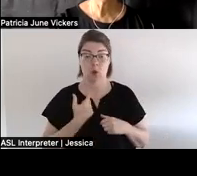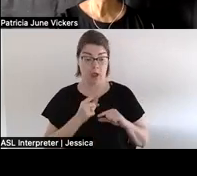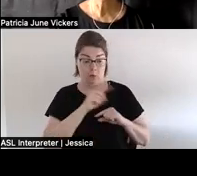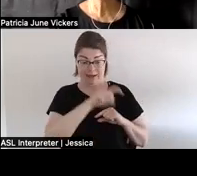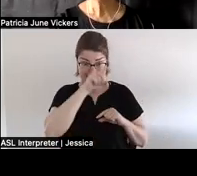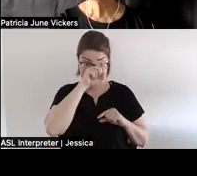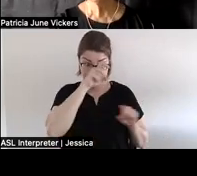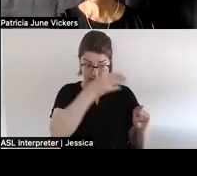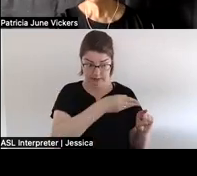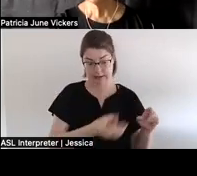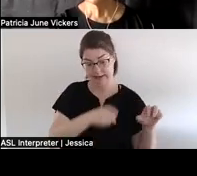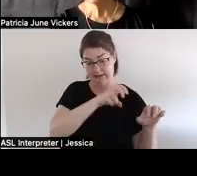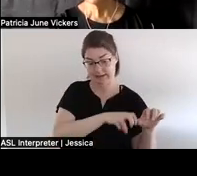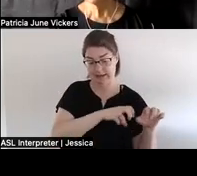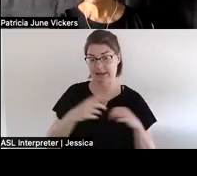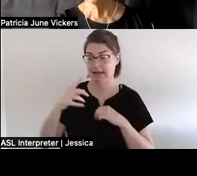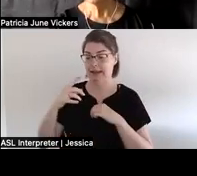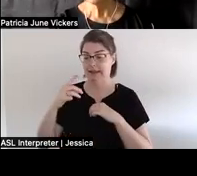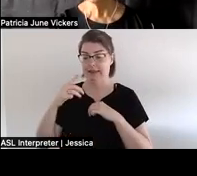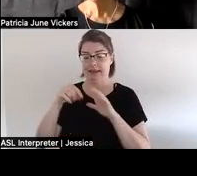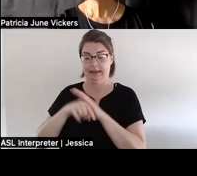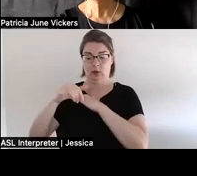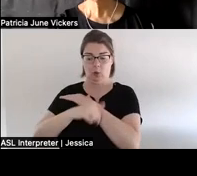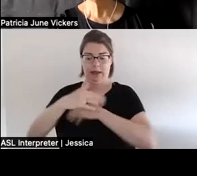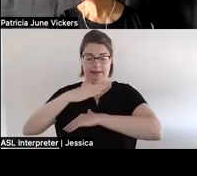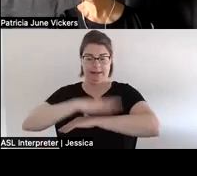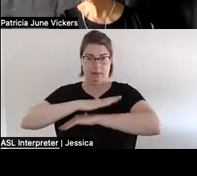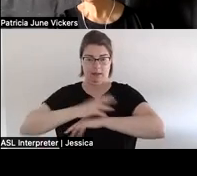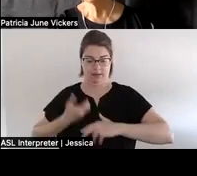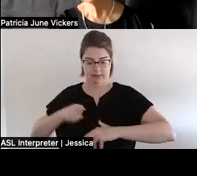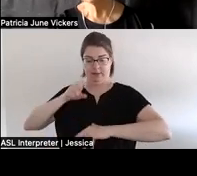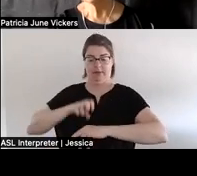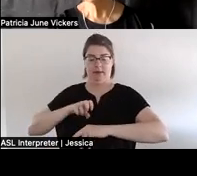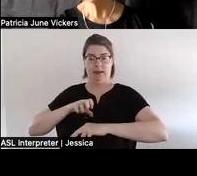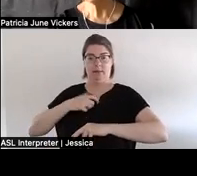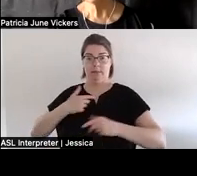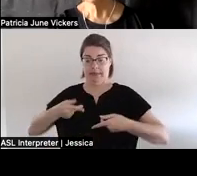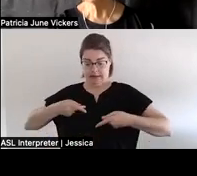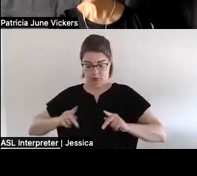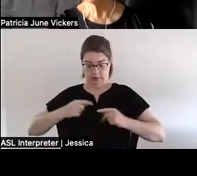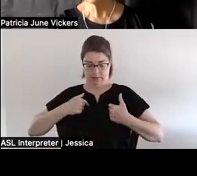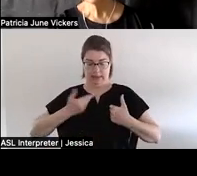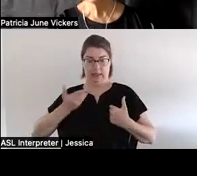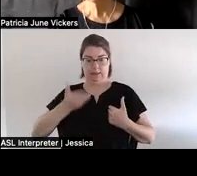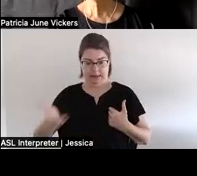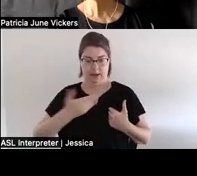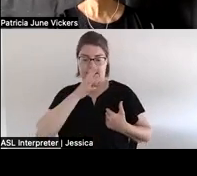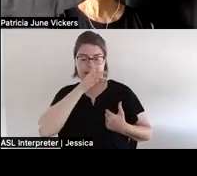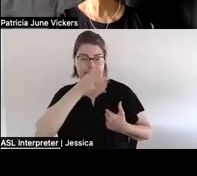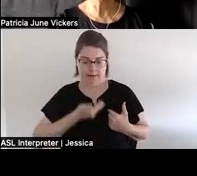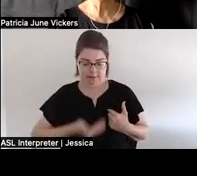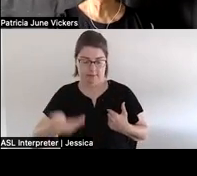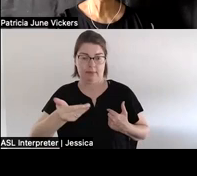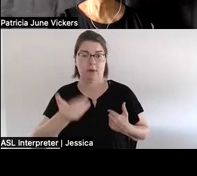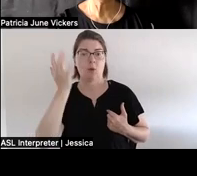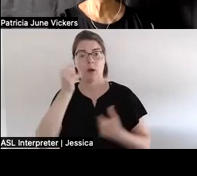to sit at the killer whale table so i had to be given permission to speak because my